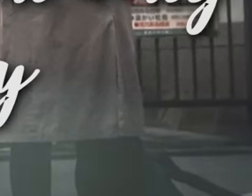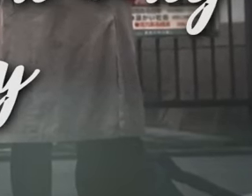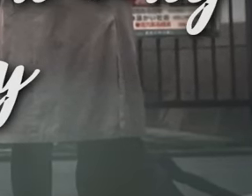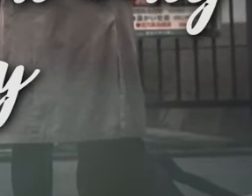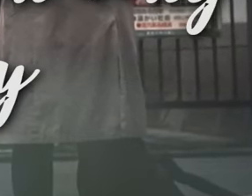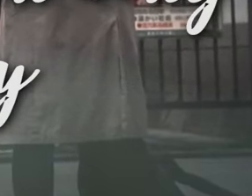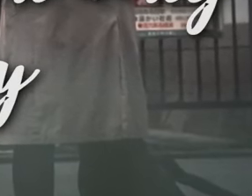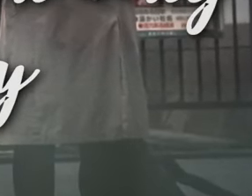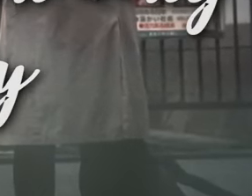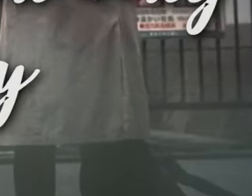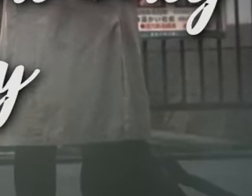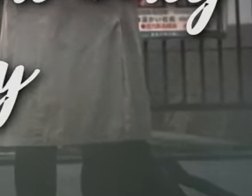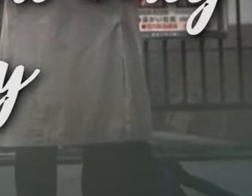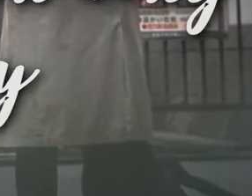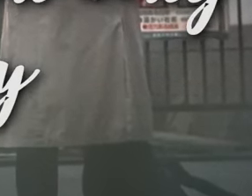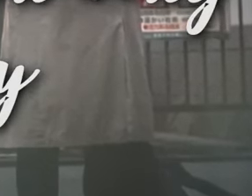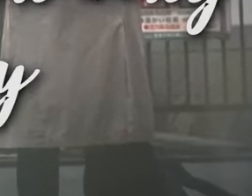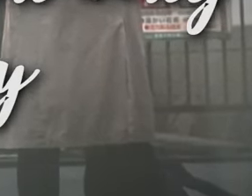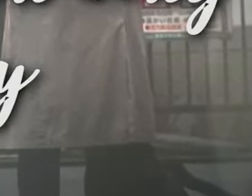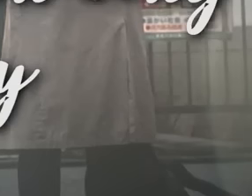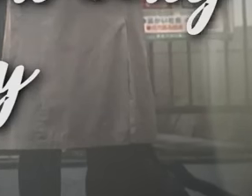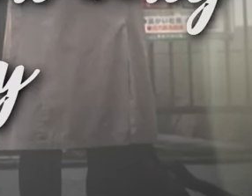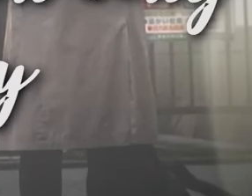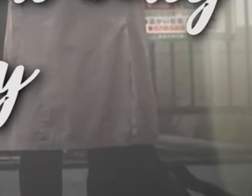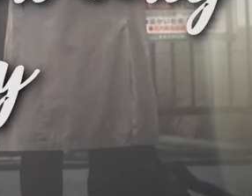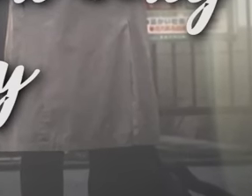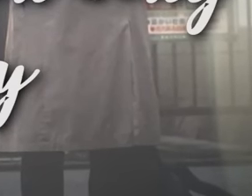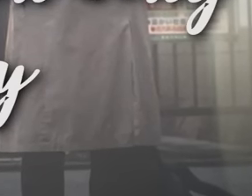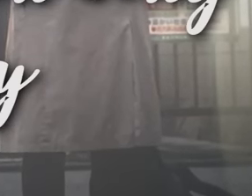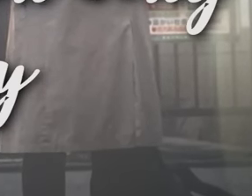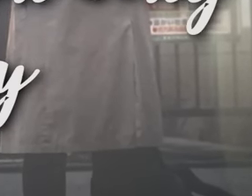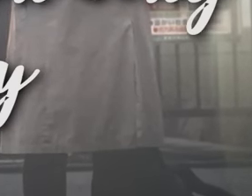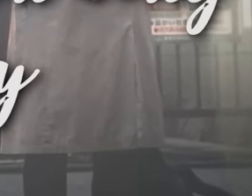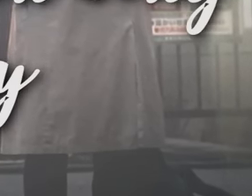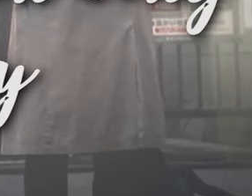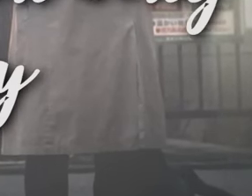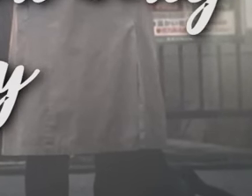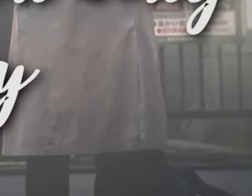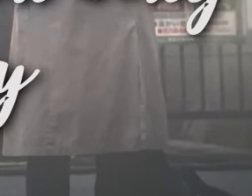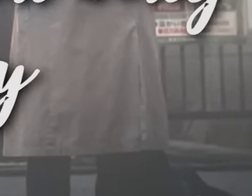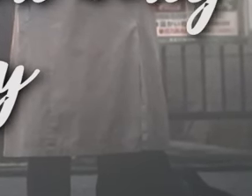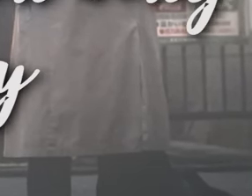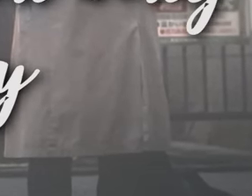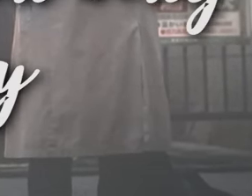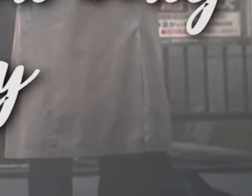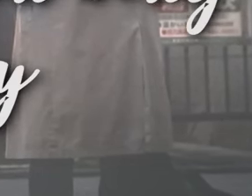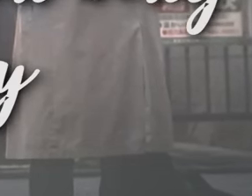Panginoon kong Jesus ng aking